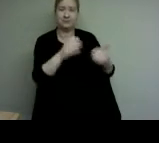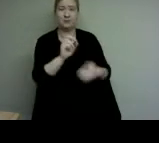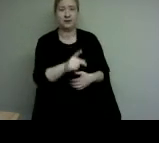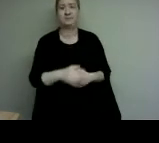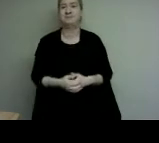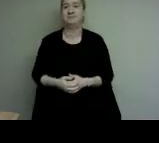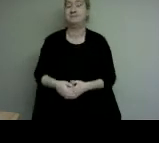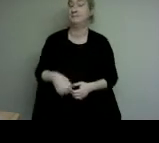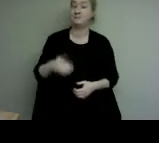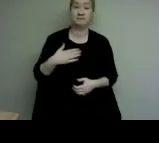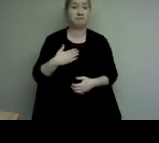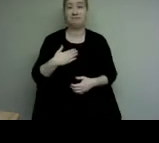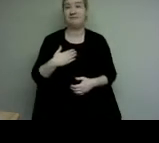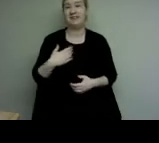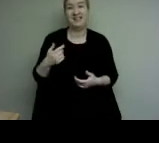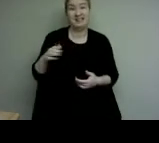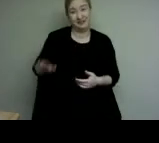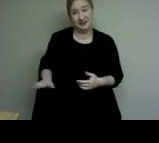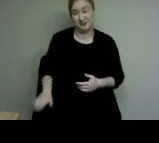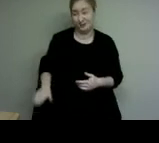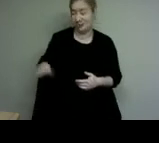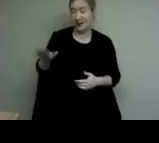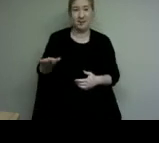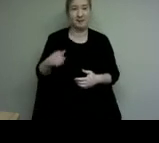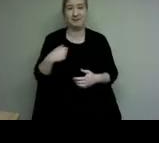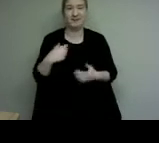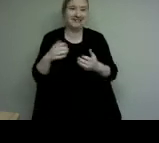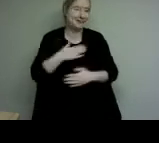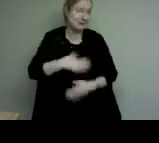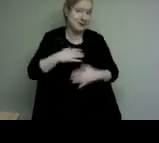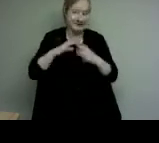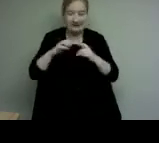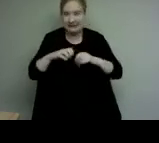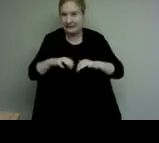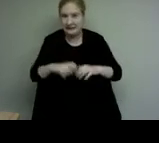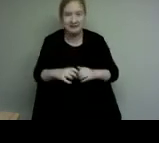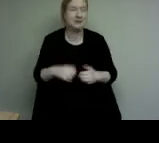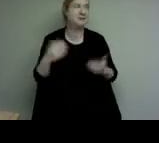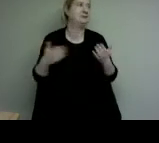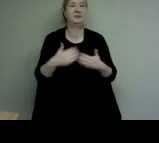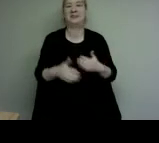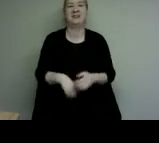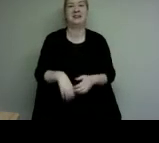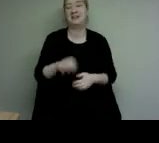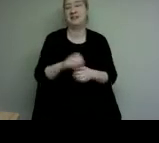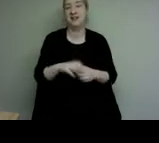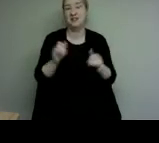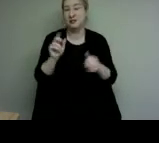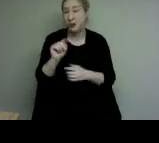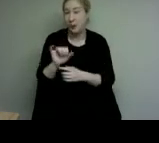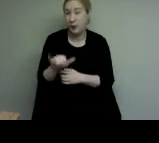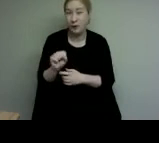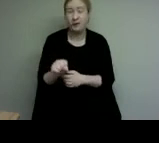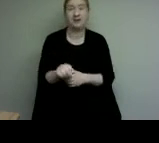knack to dismantle anything about my hands on you name it calculators watches toys remotes and